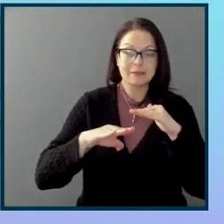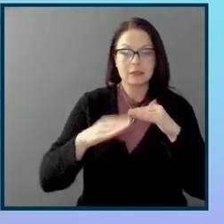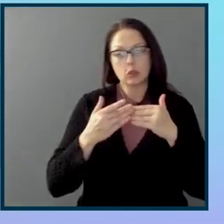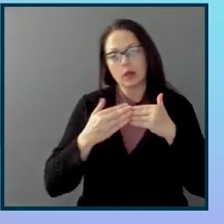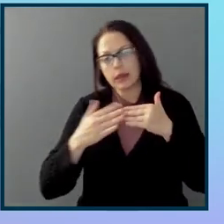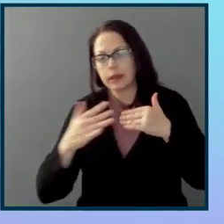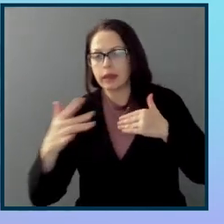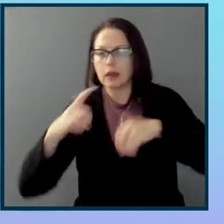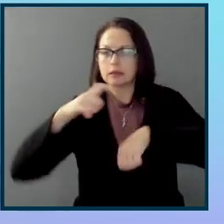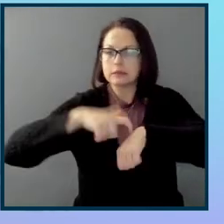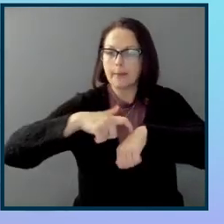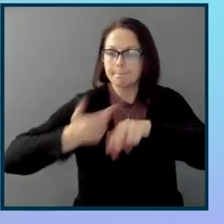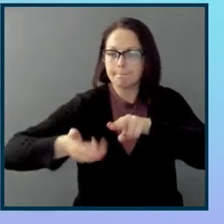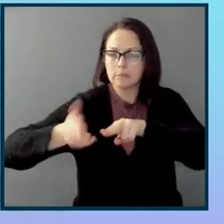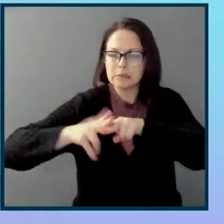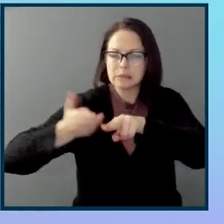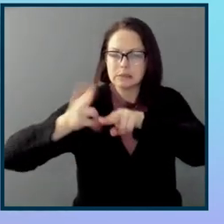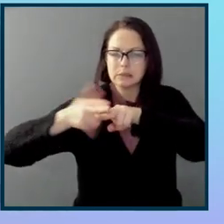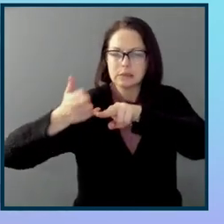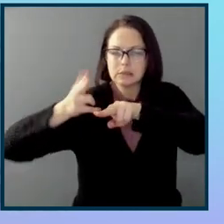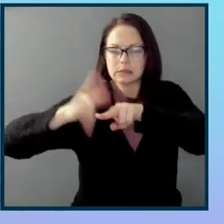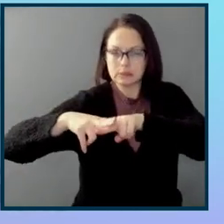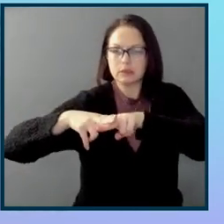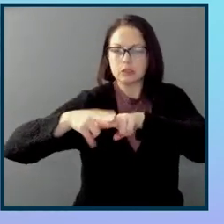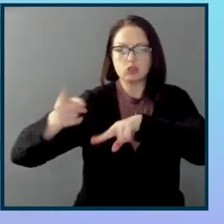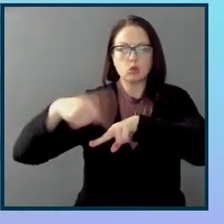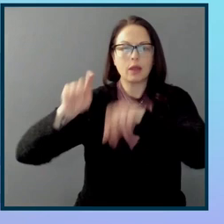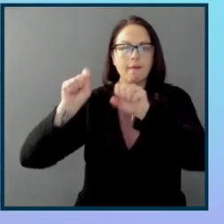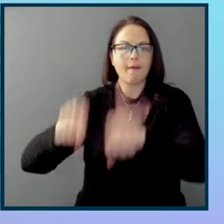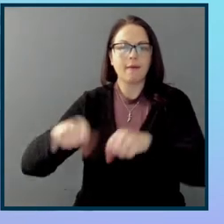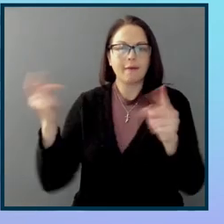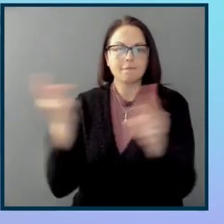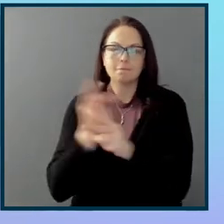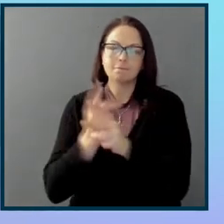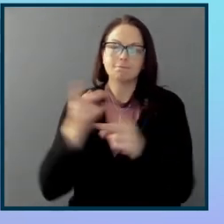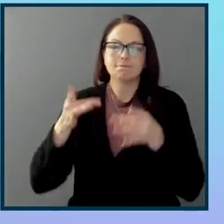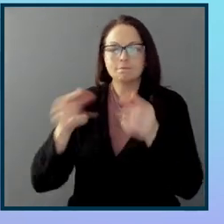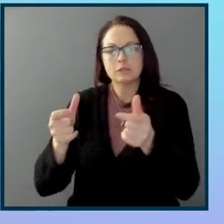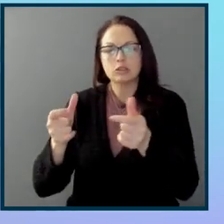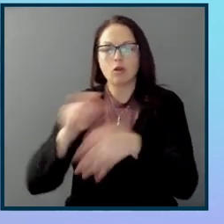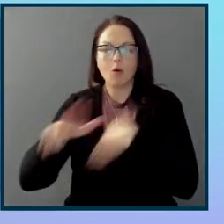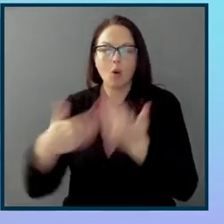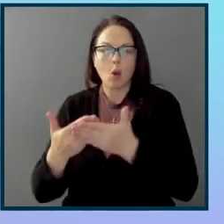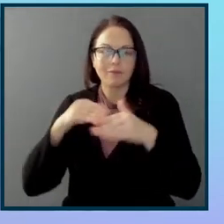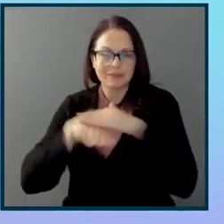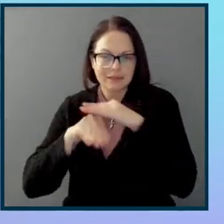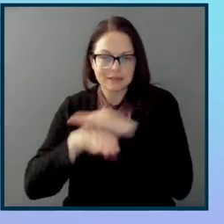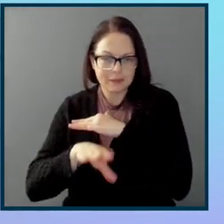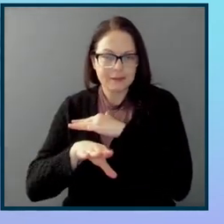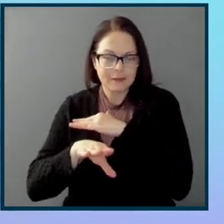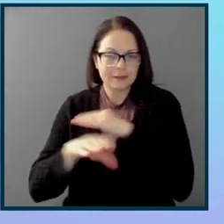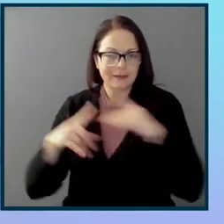increasing to the point where they're able to address all of accessibility in a really comprehensive way. So those are the three